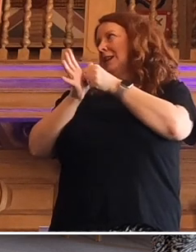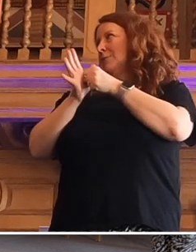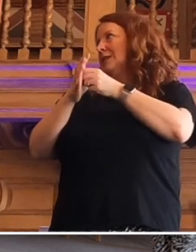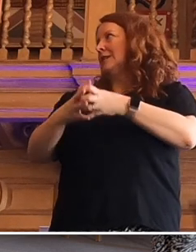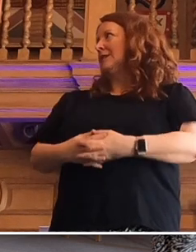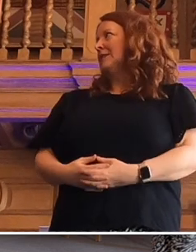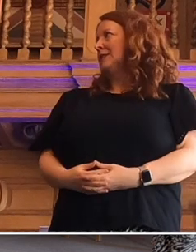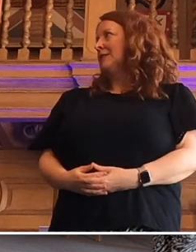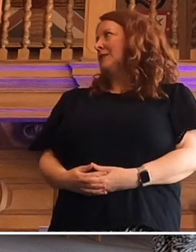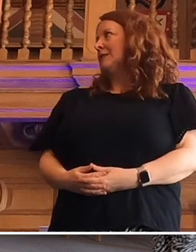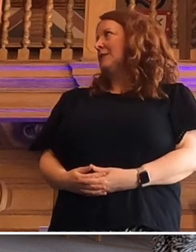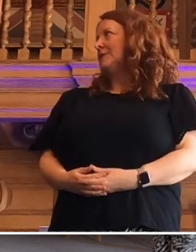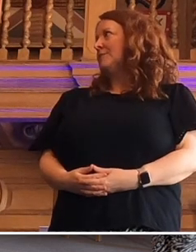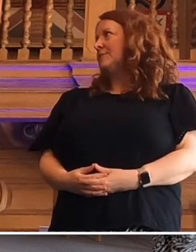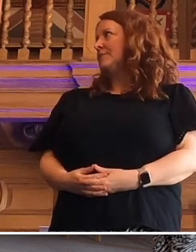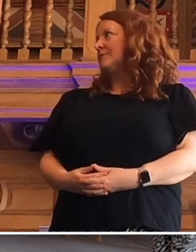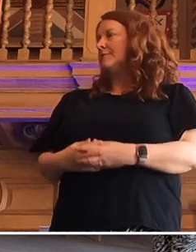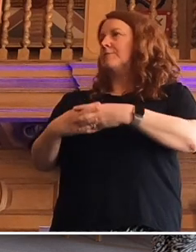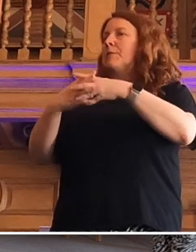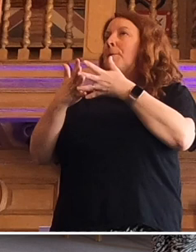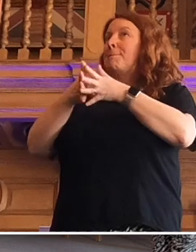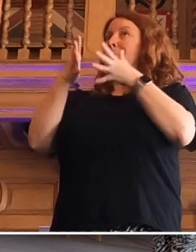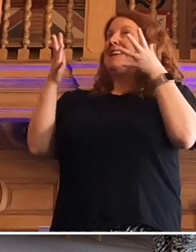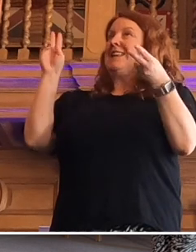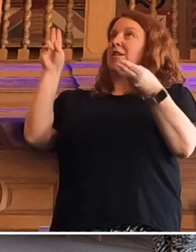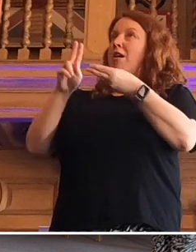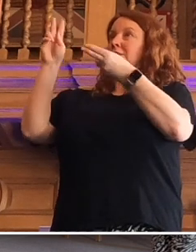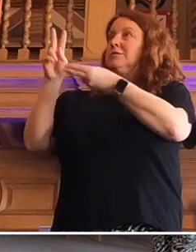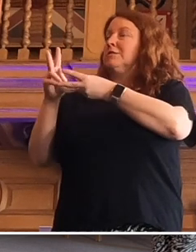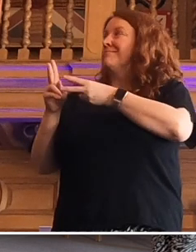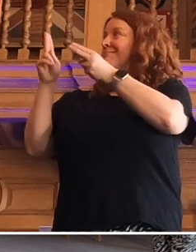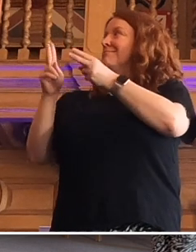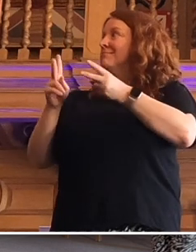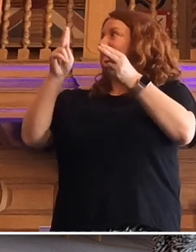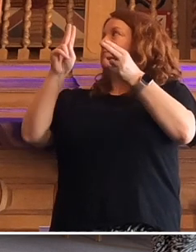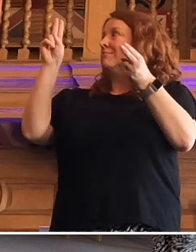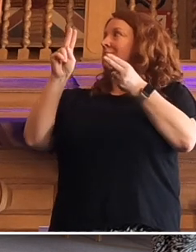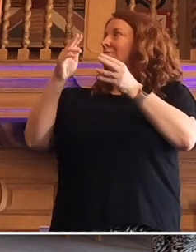there were steep cuts, and those cuts were regressive.